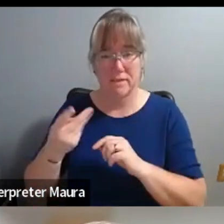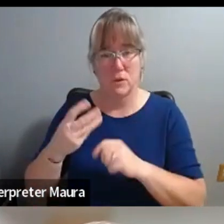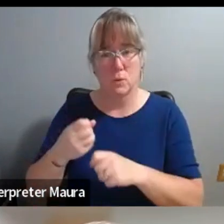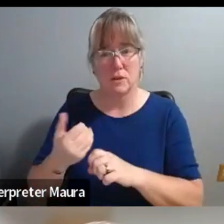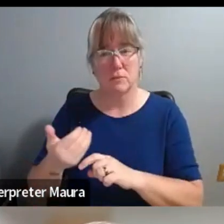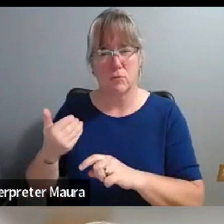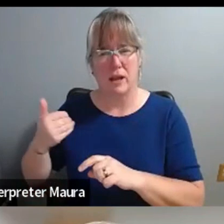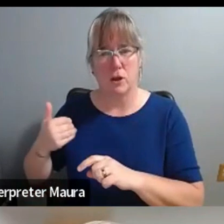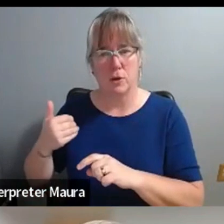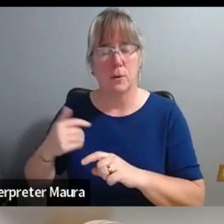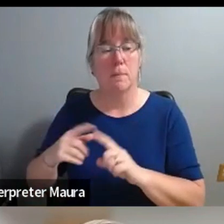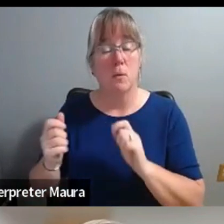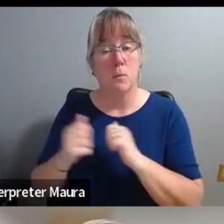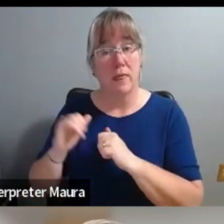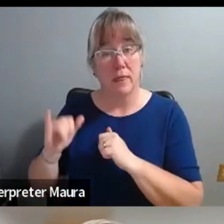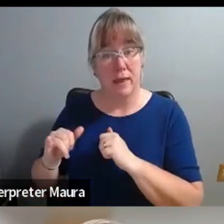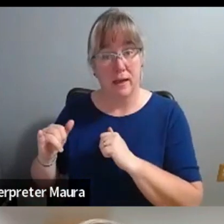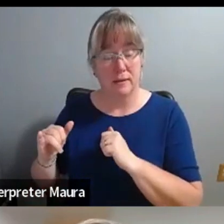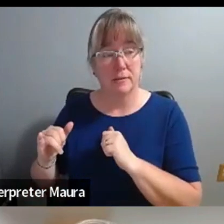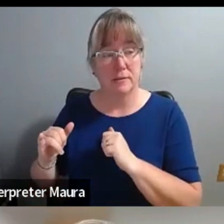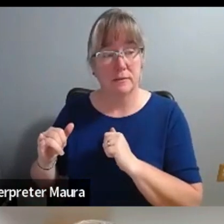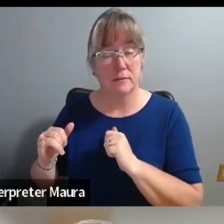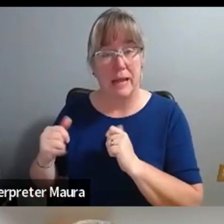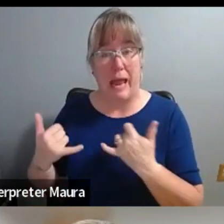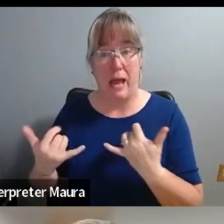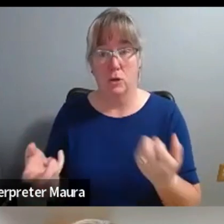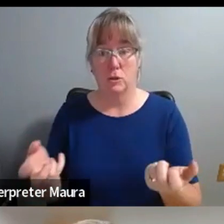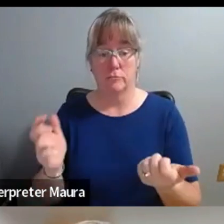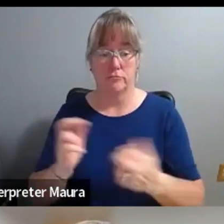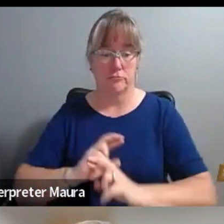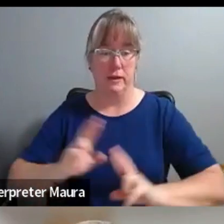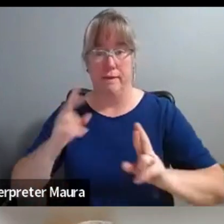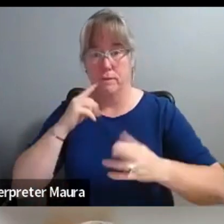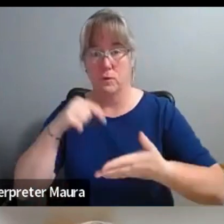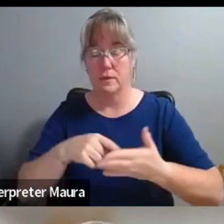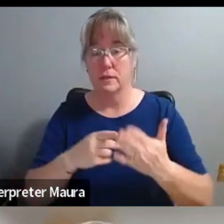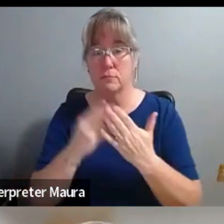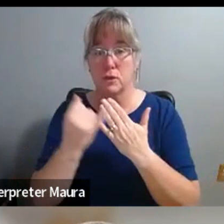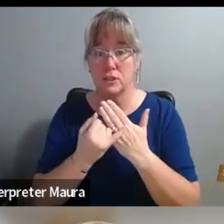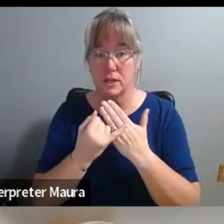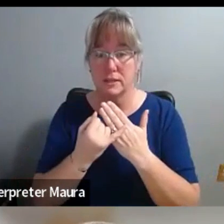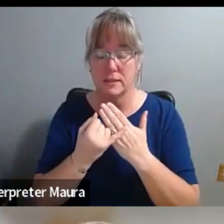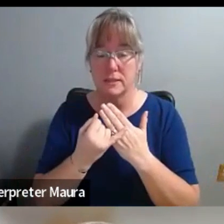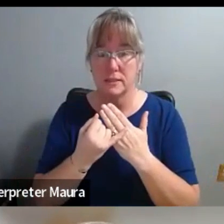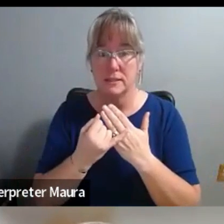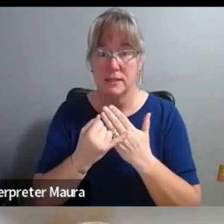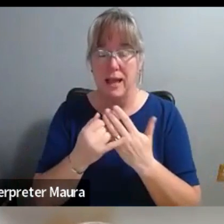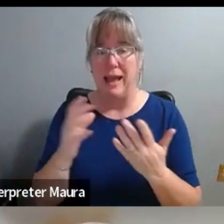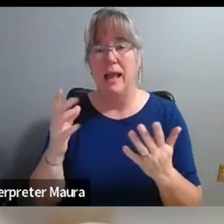even with that, when you're bringing this type of project and I know it's evolved, right,